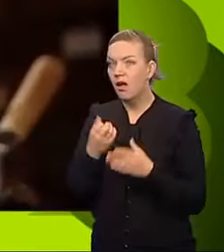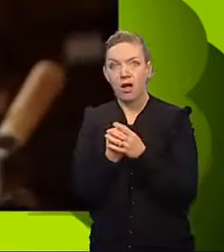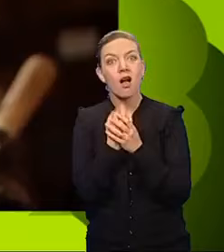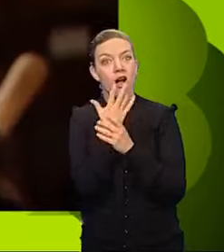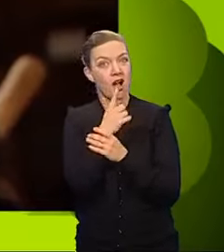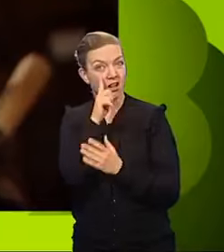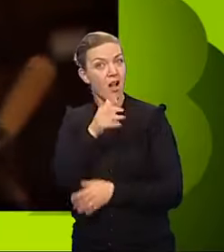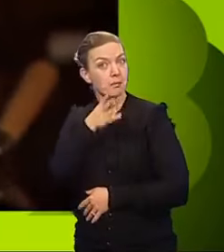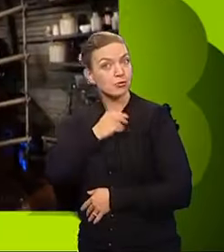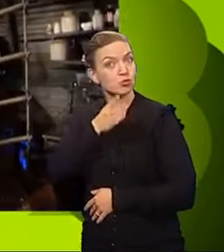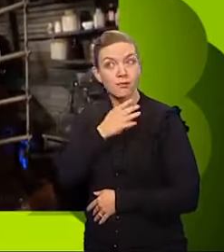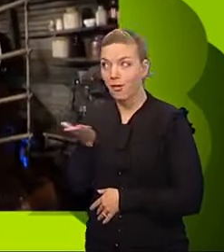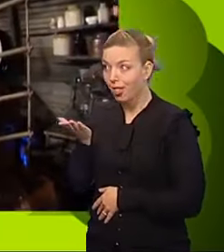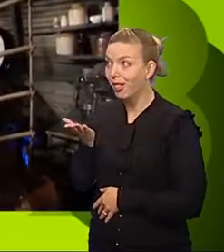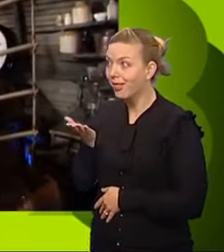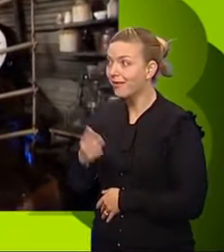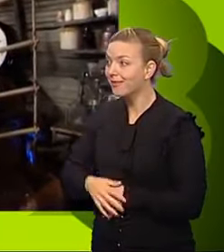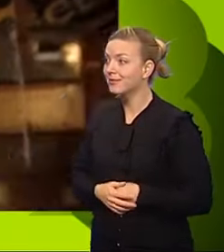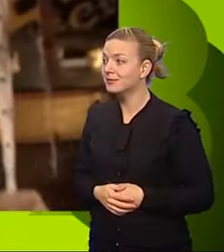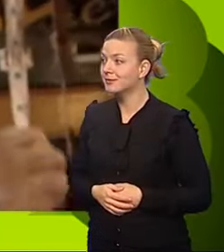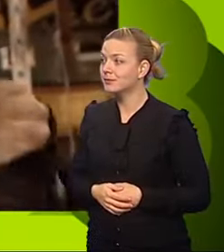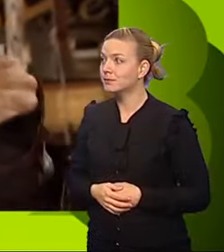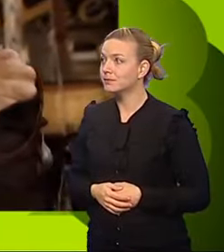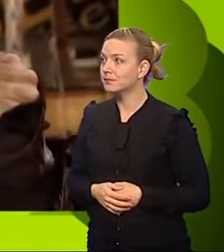something handy after all. I thank you.